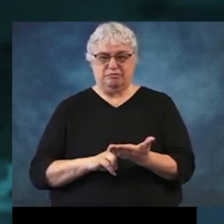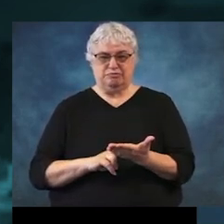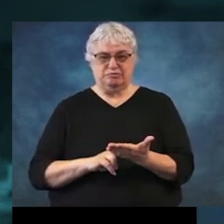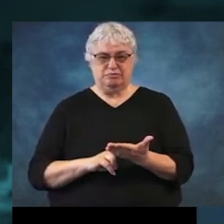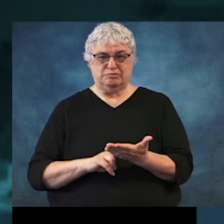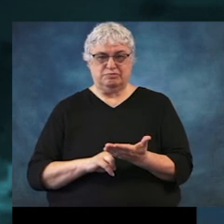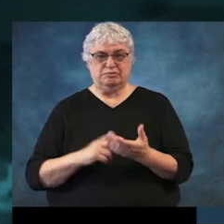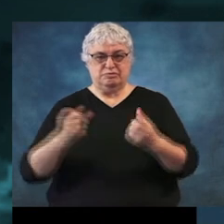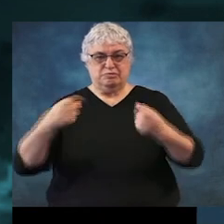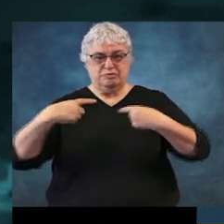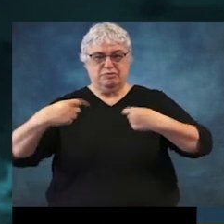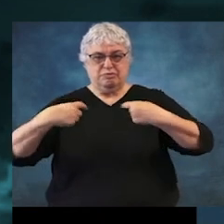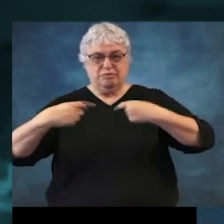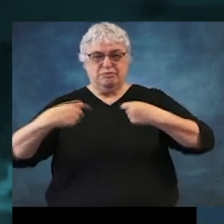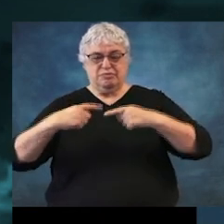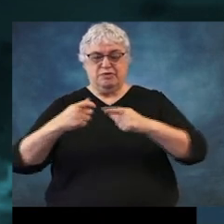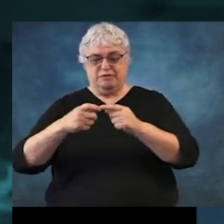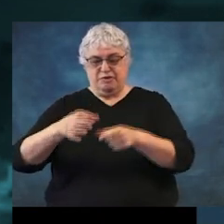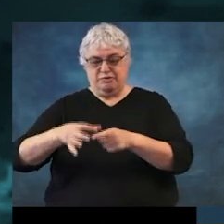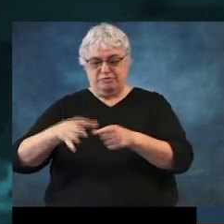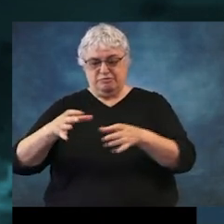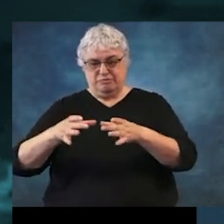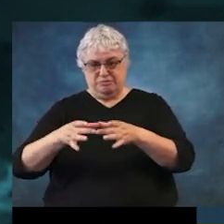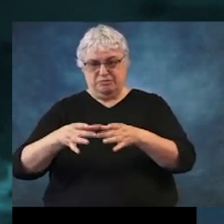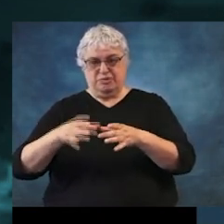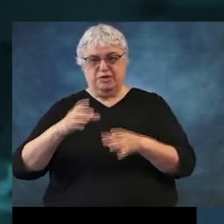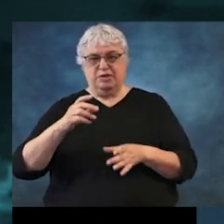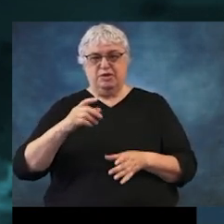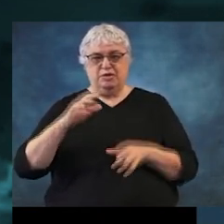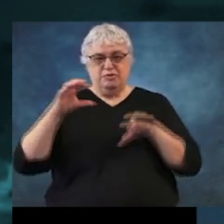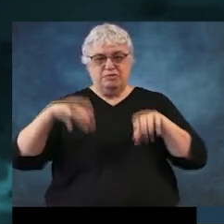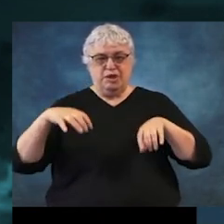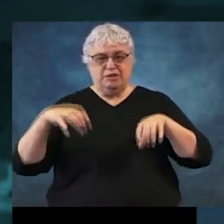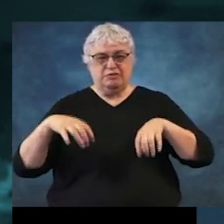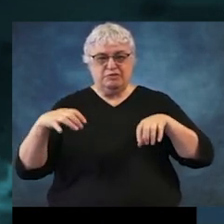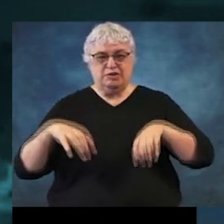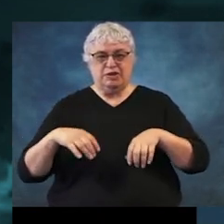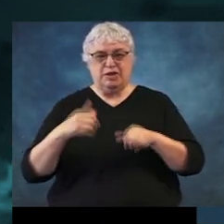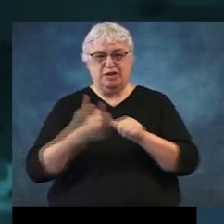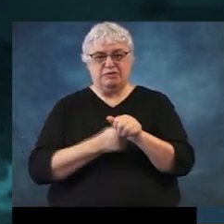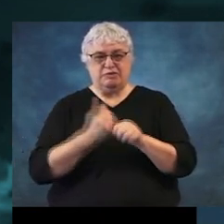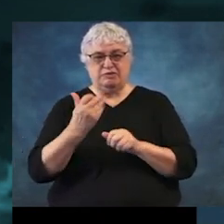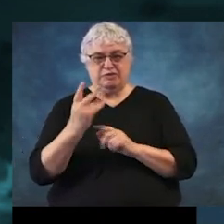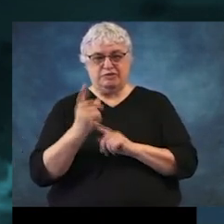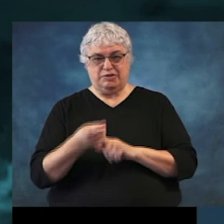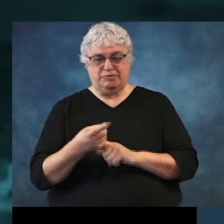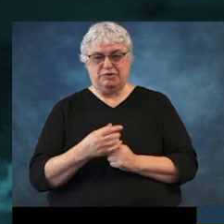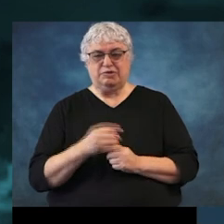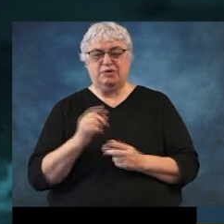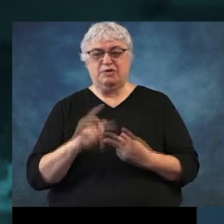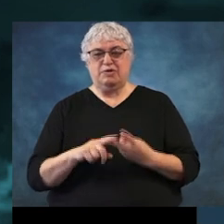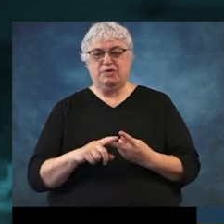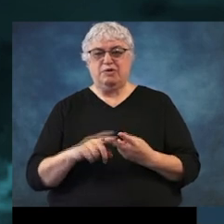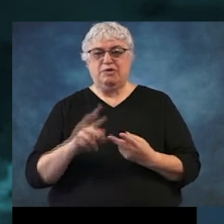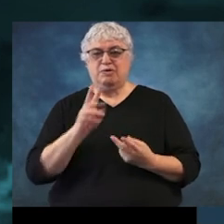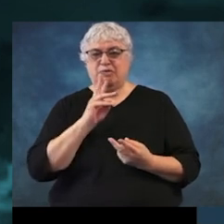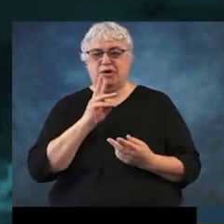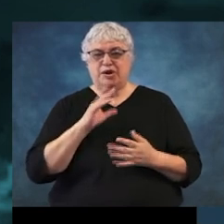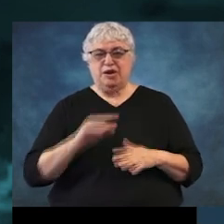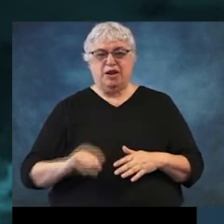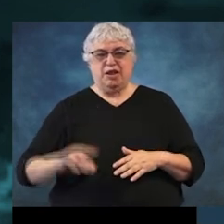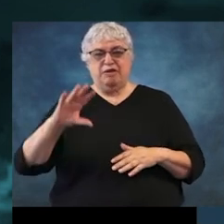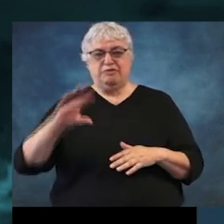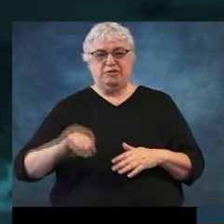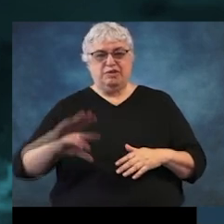alerts from these gauges. It can be rainfall alerts and entering in 15 minutes. Or it can be water level